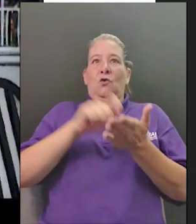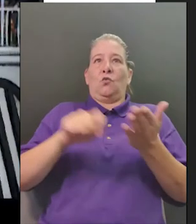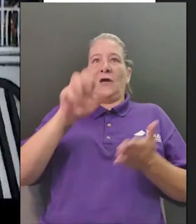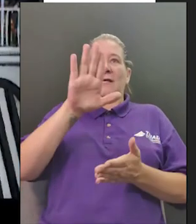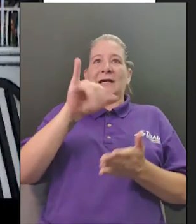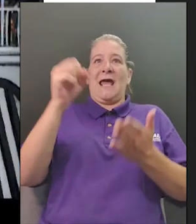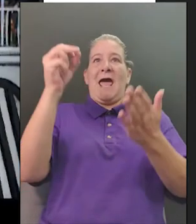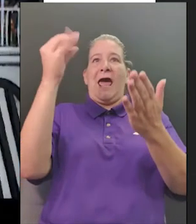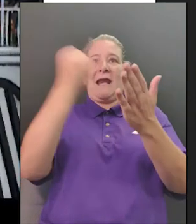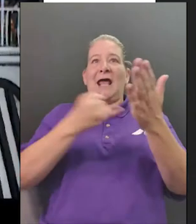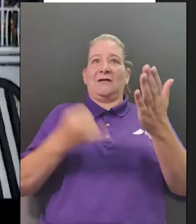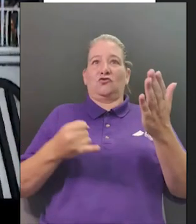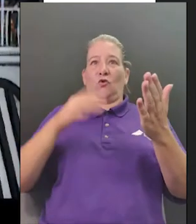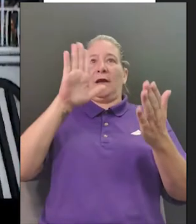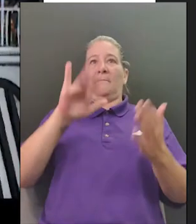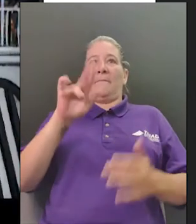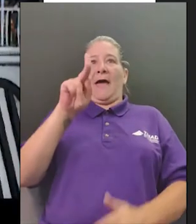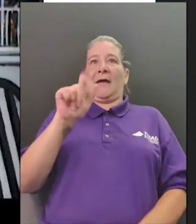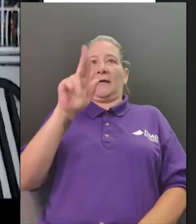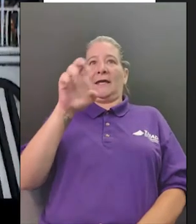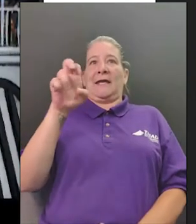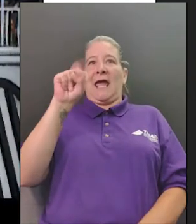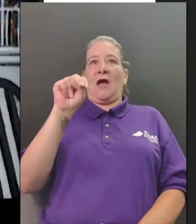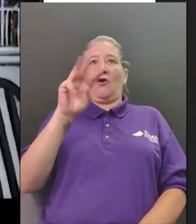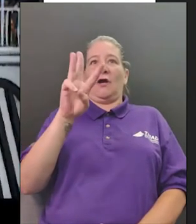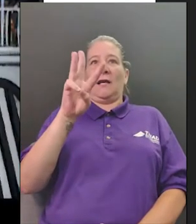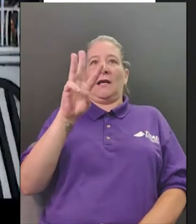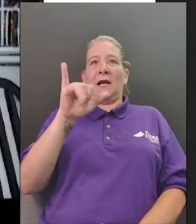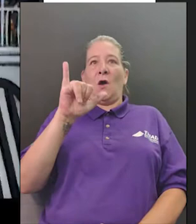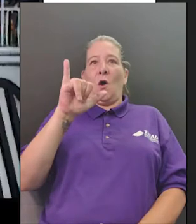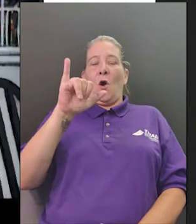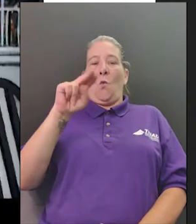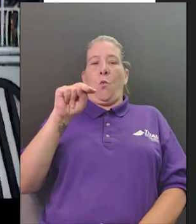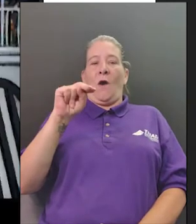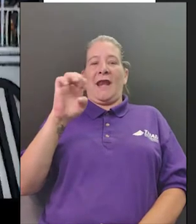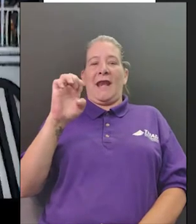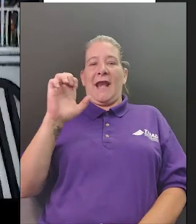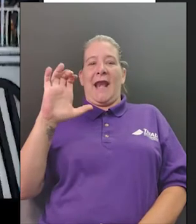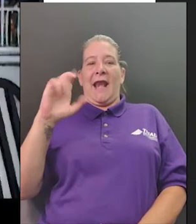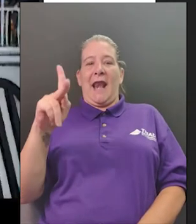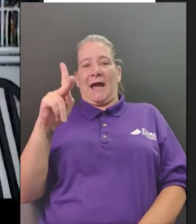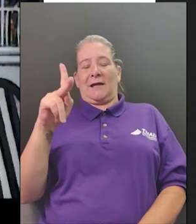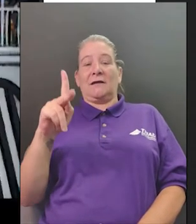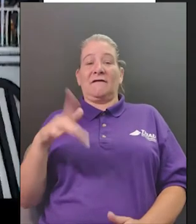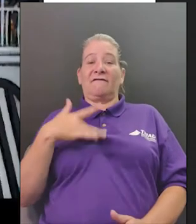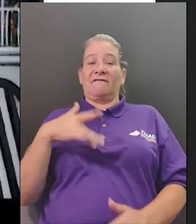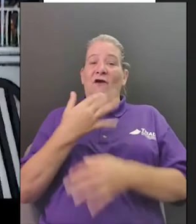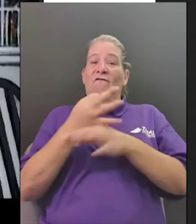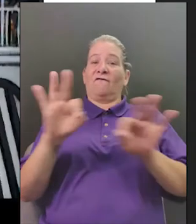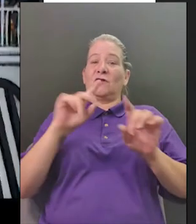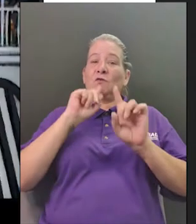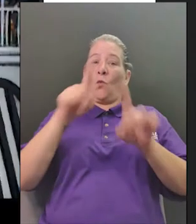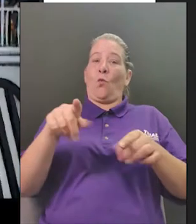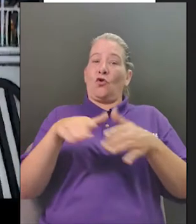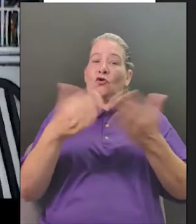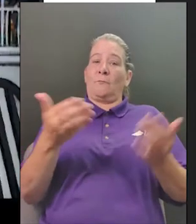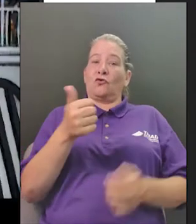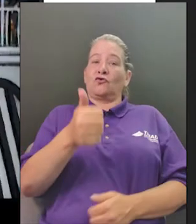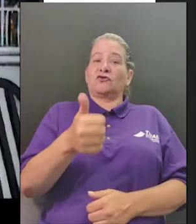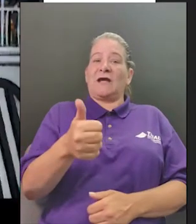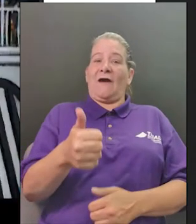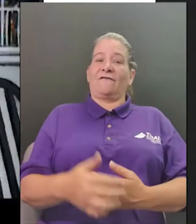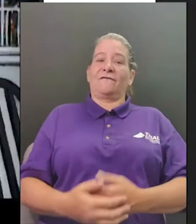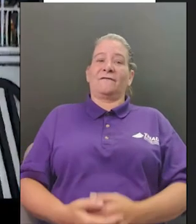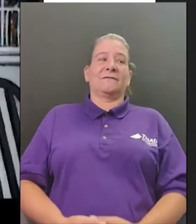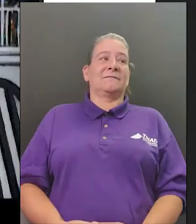expresses that ride and how hard it was that dark night with lots of rain so